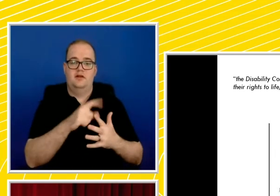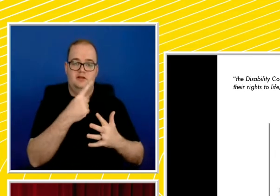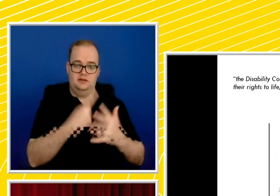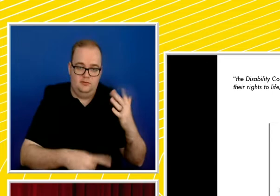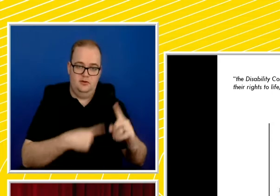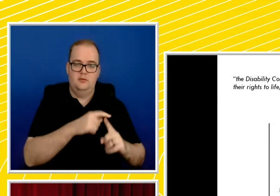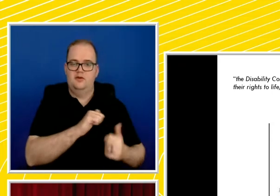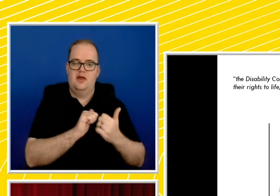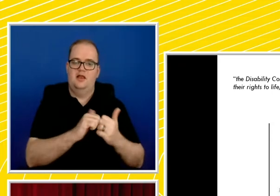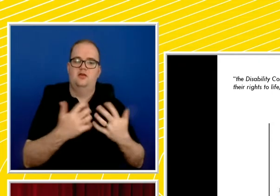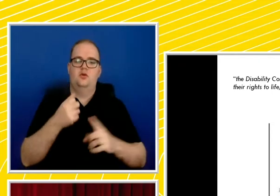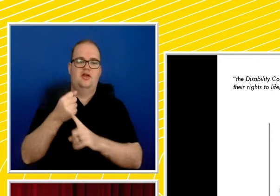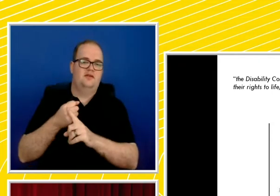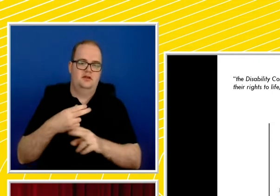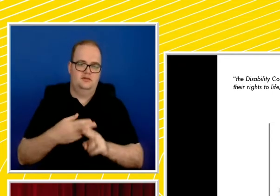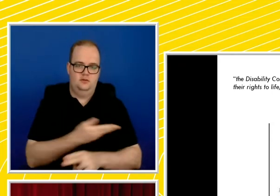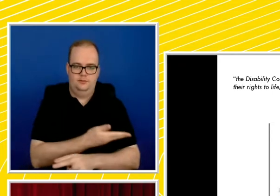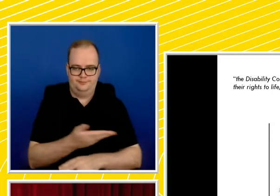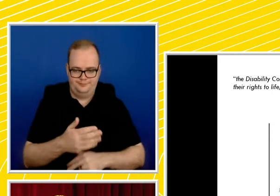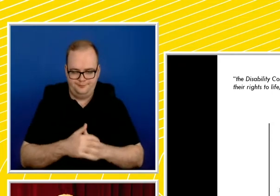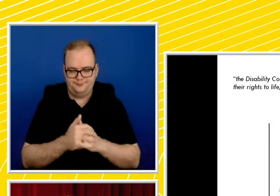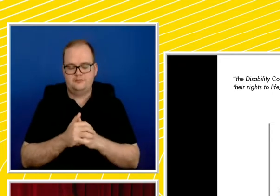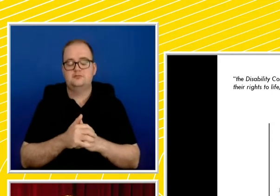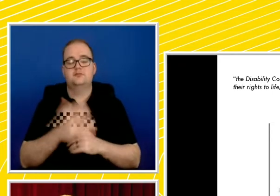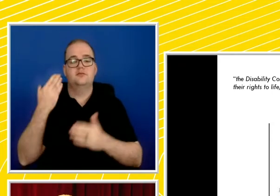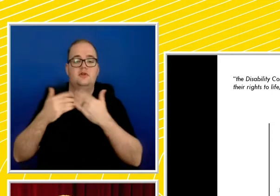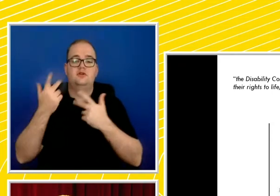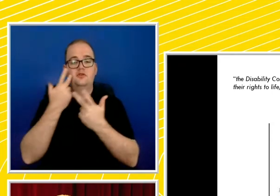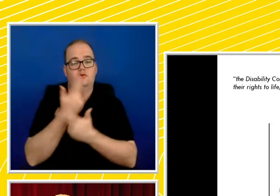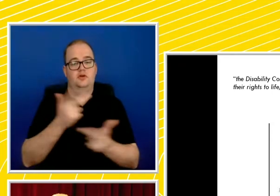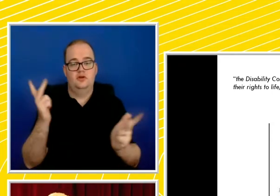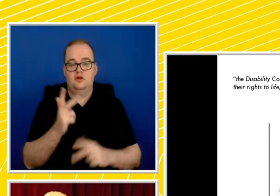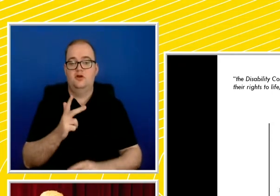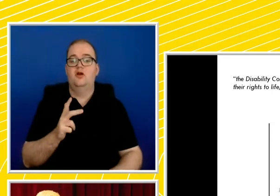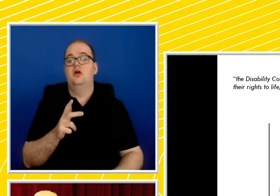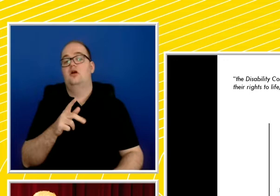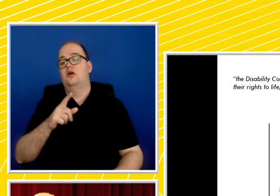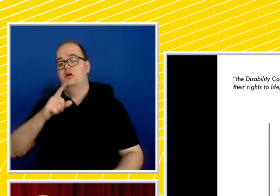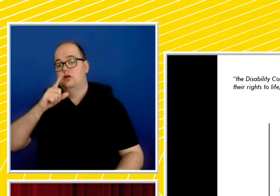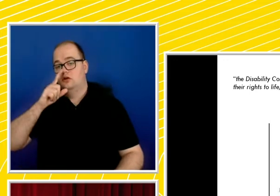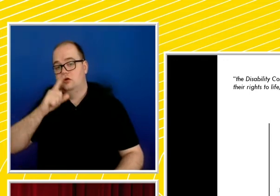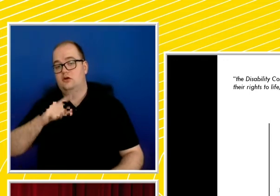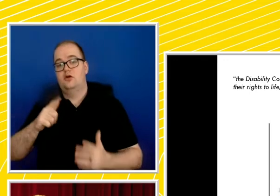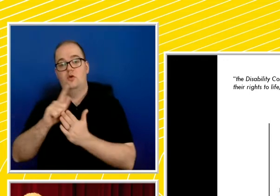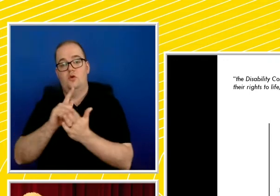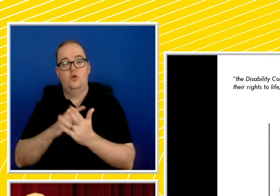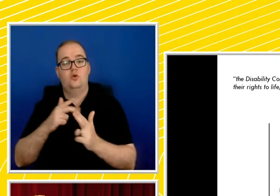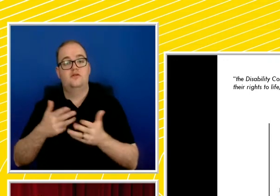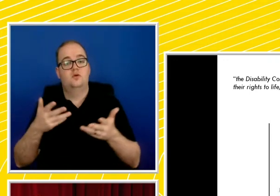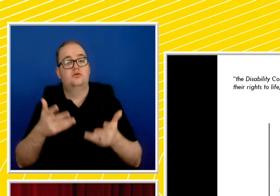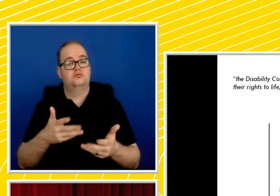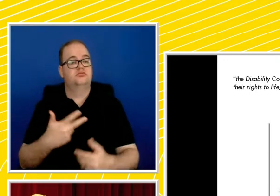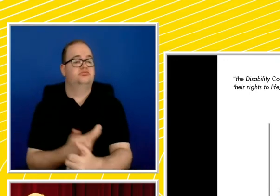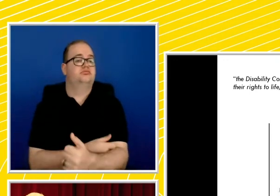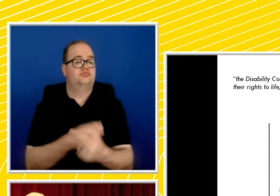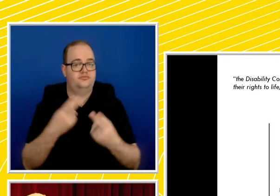advocates. history demonstrates well-intentioned and seemingly enlightened assisted dying legislation is vulnerable to the hermeneutics of